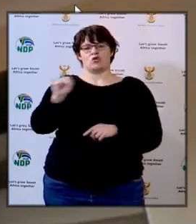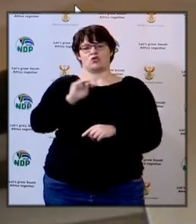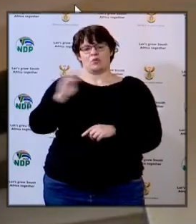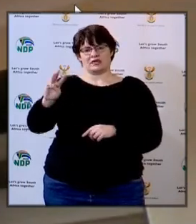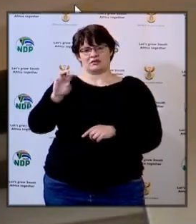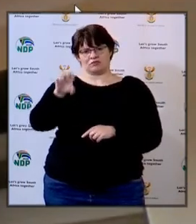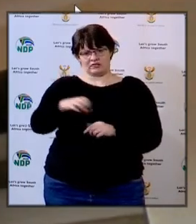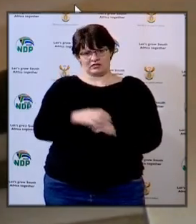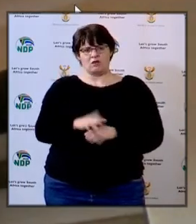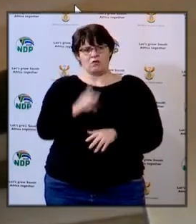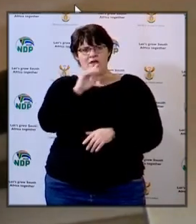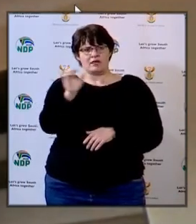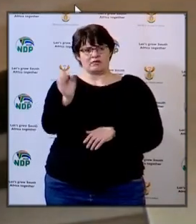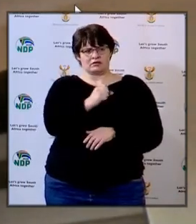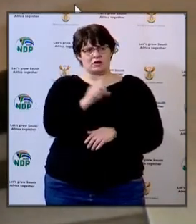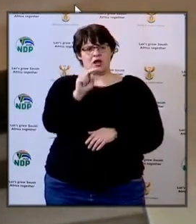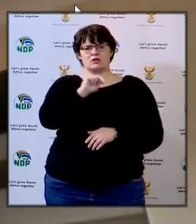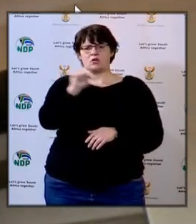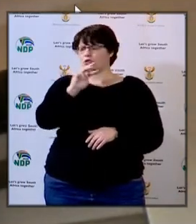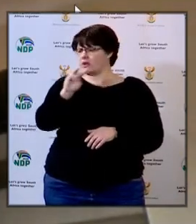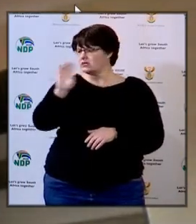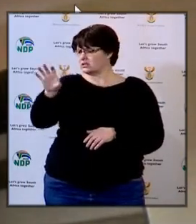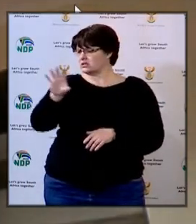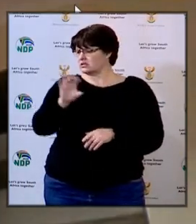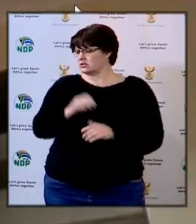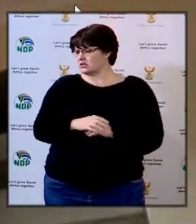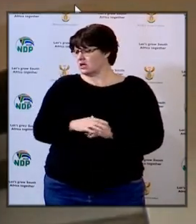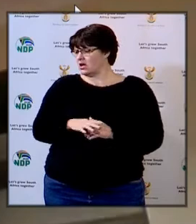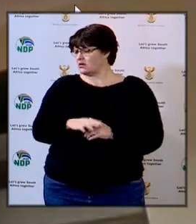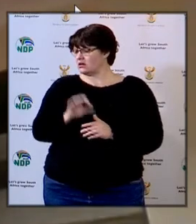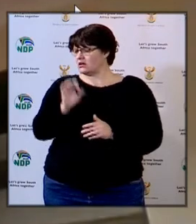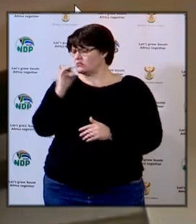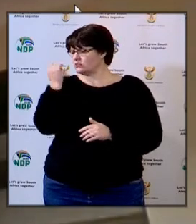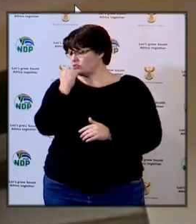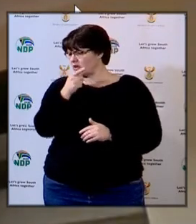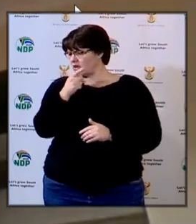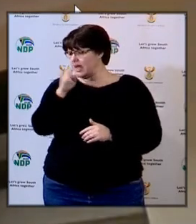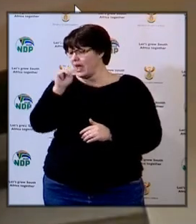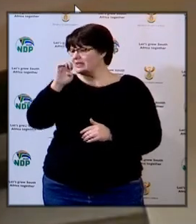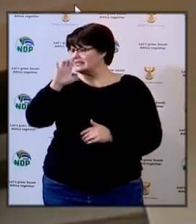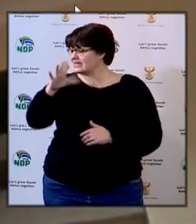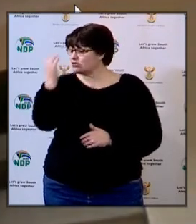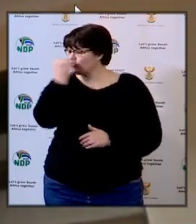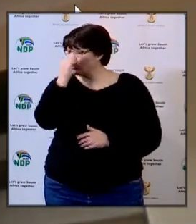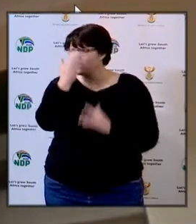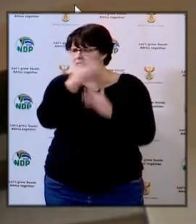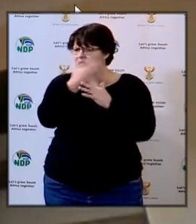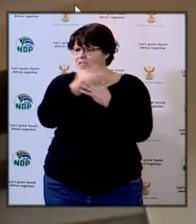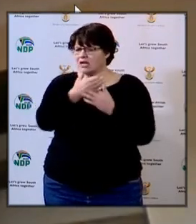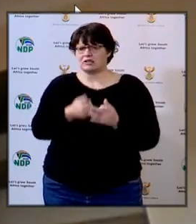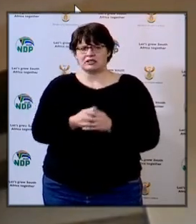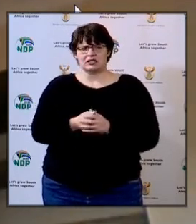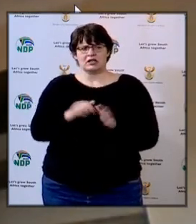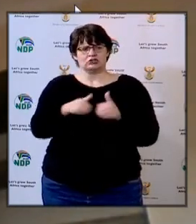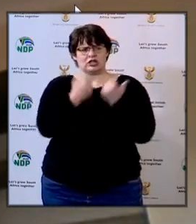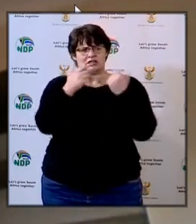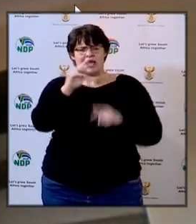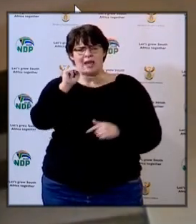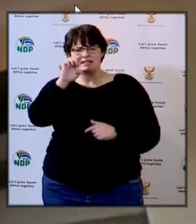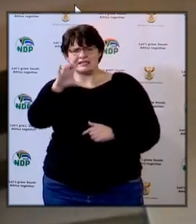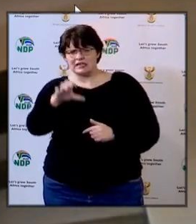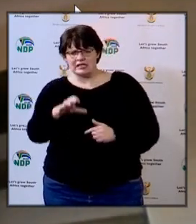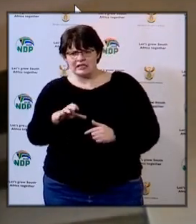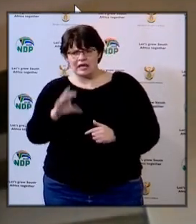we have appointed the screeners and the cleaners and where there will be challenges